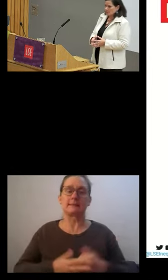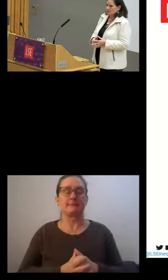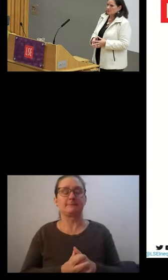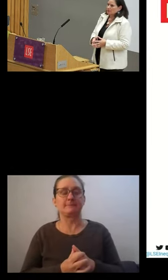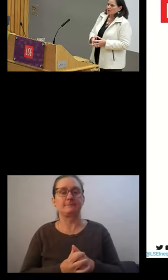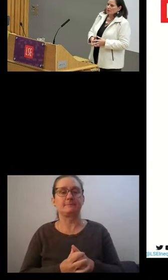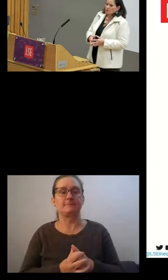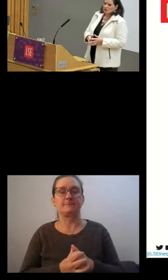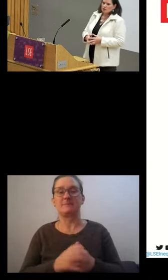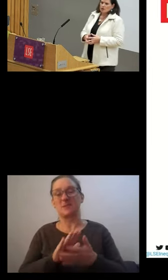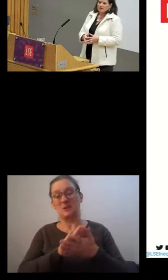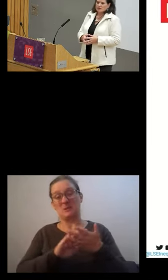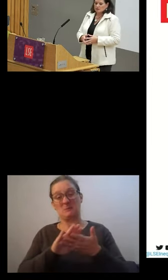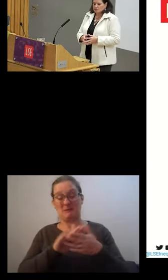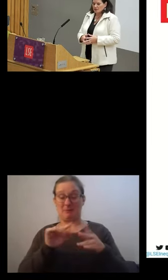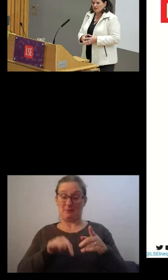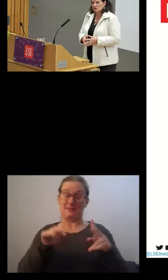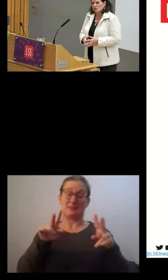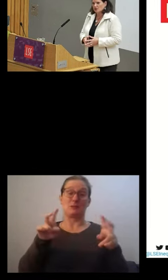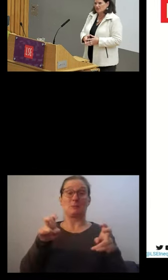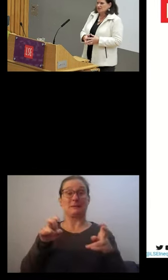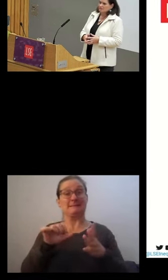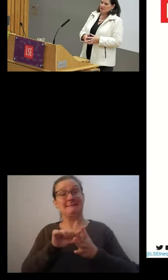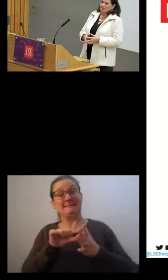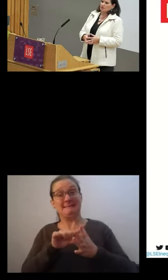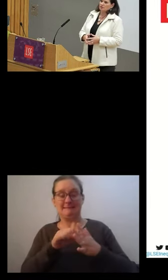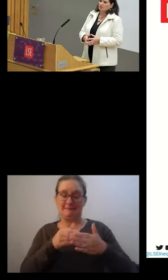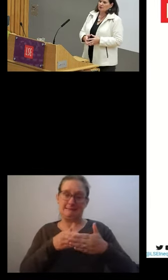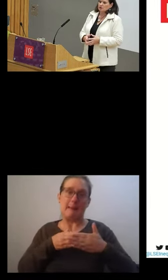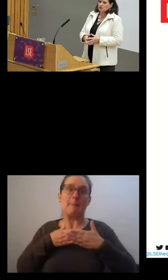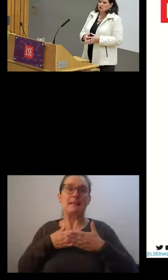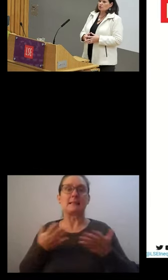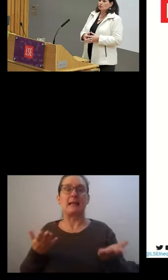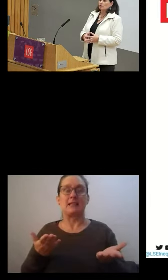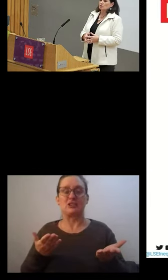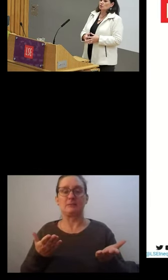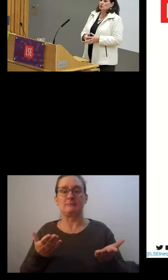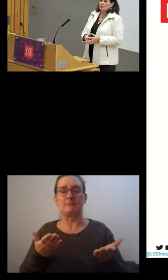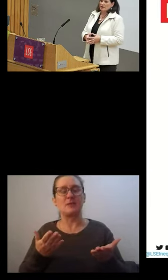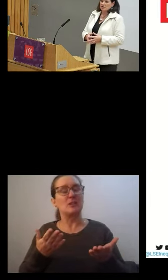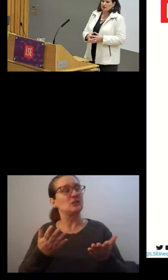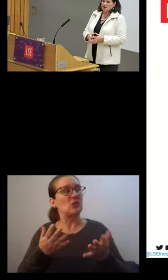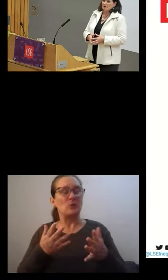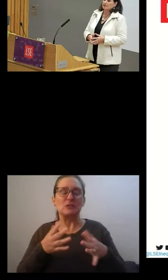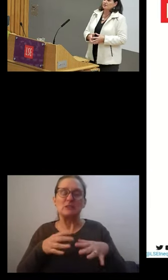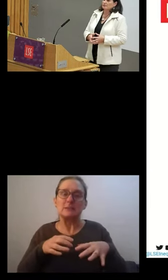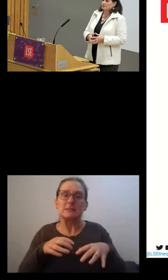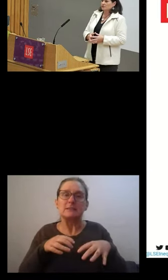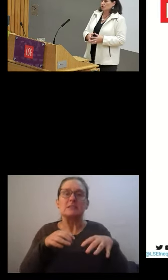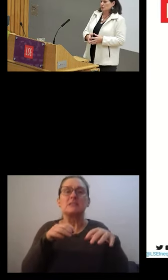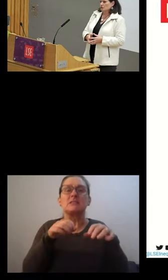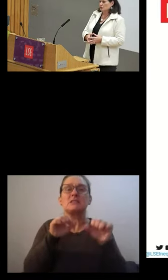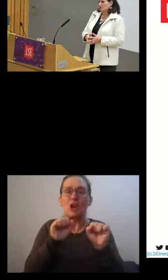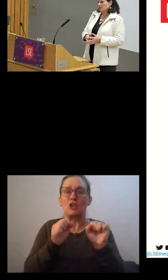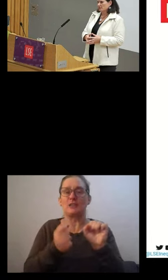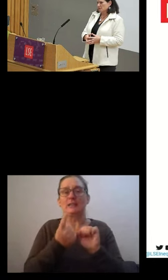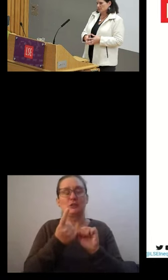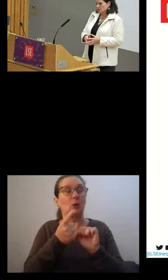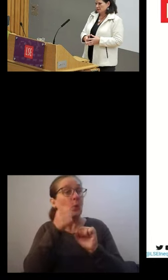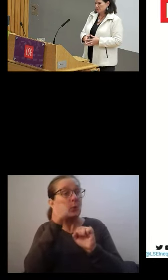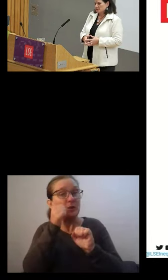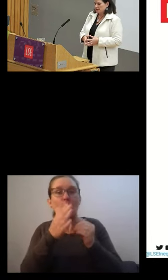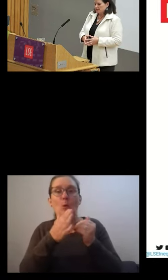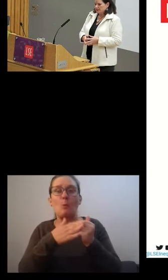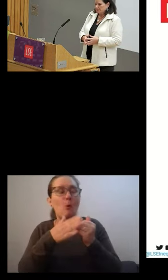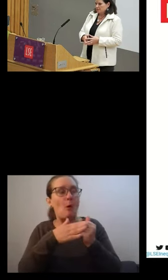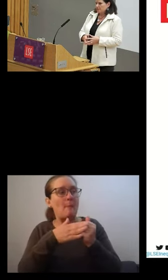this topic, which is why I sort of would like to call it an infant issue, because we know an awful lot more about other social or economic